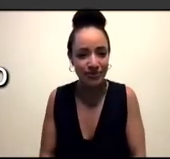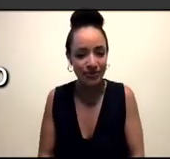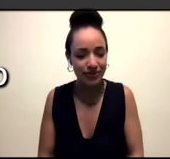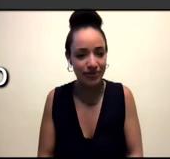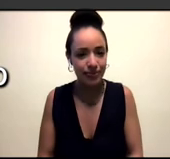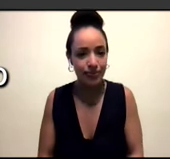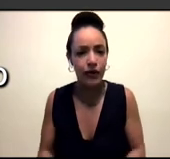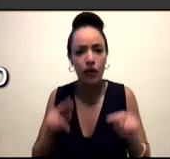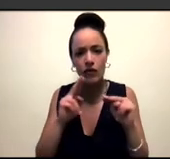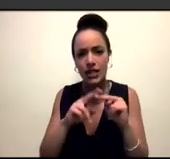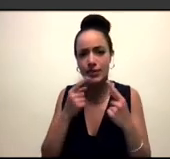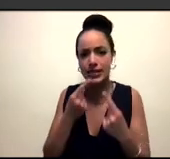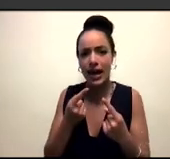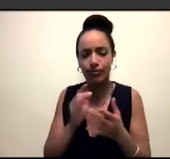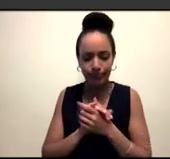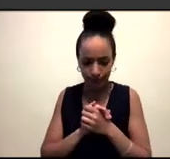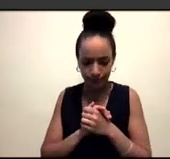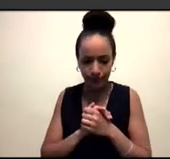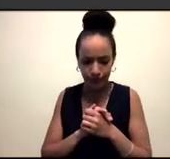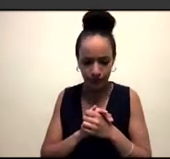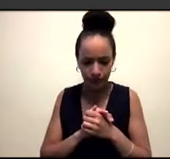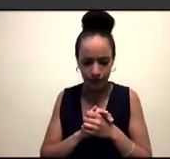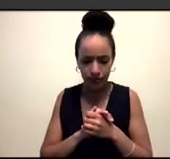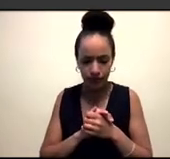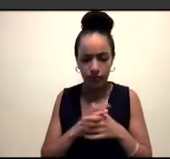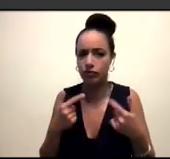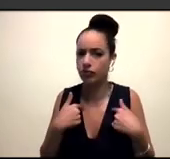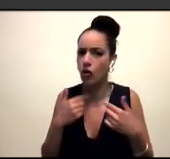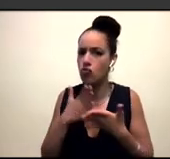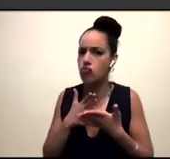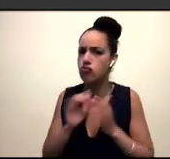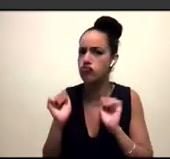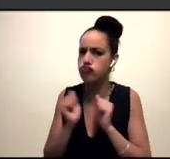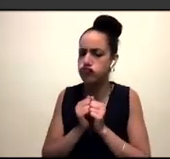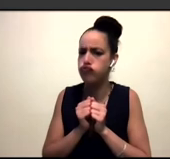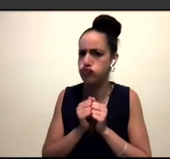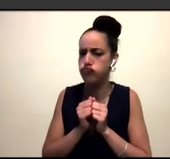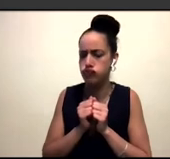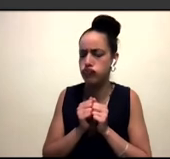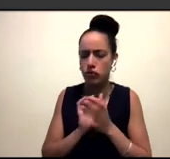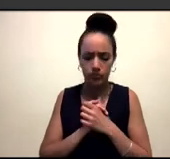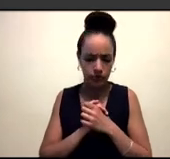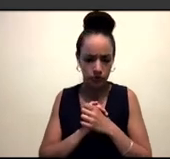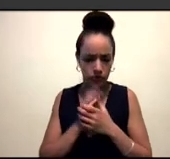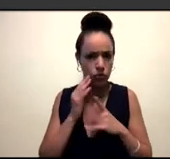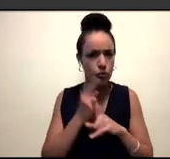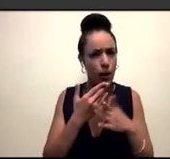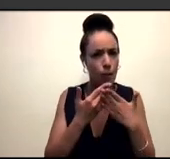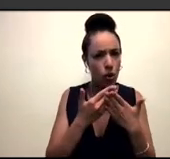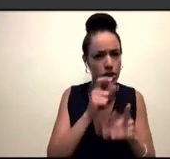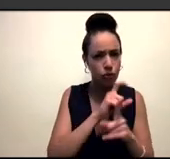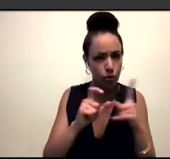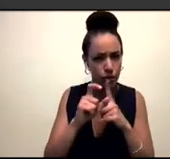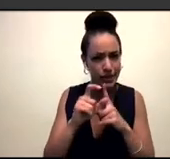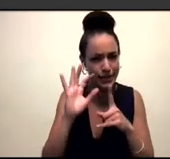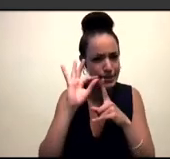I think also just like in terms, cause you're like, I really echo everything Zaina saying. And then when you were talking about like Muslim communities in specific, and